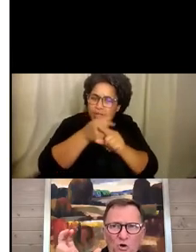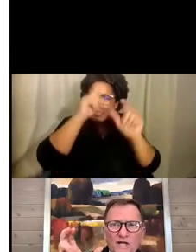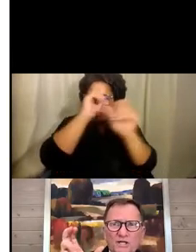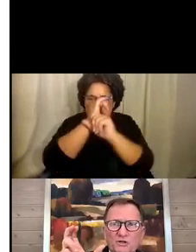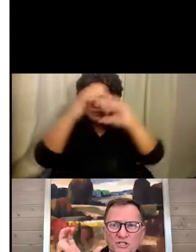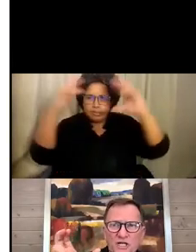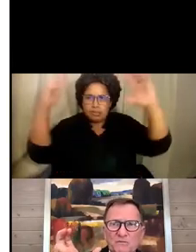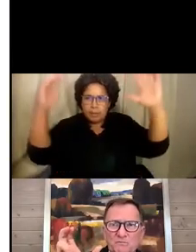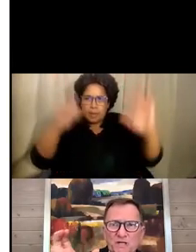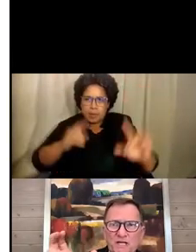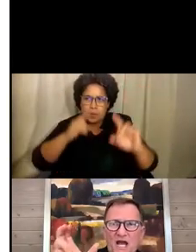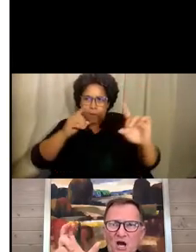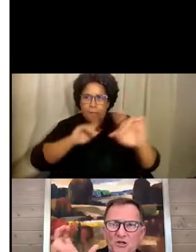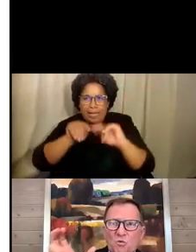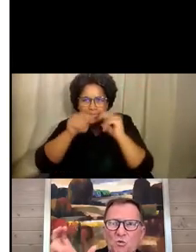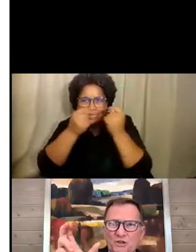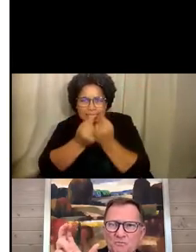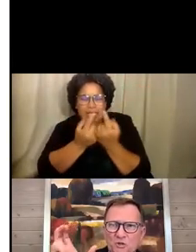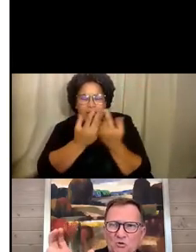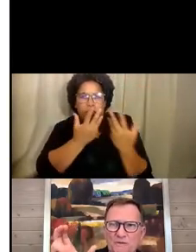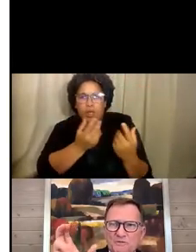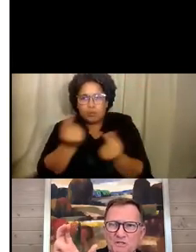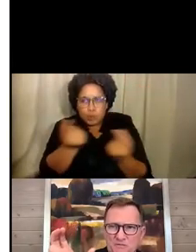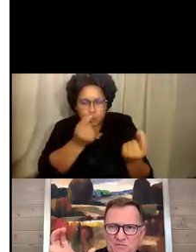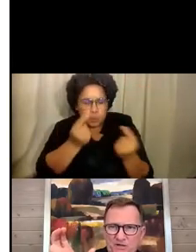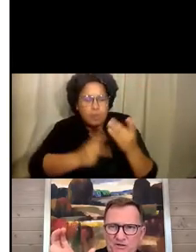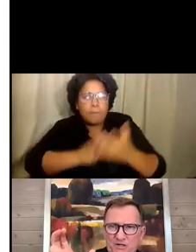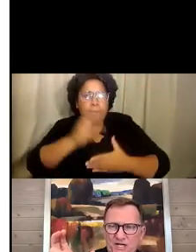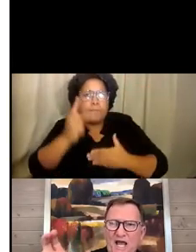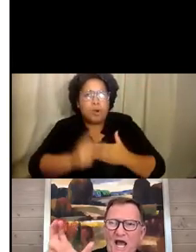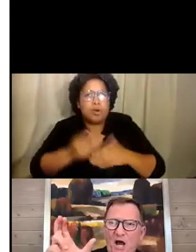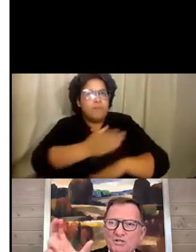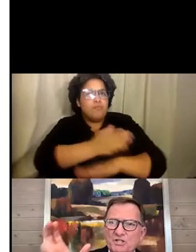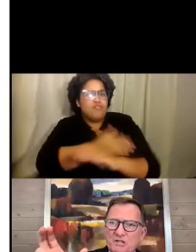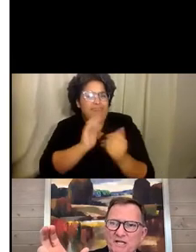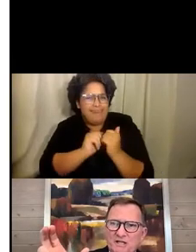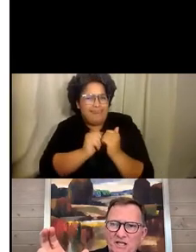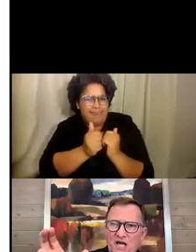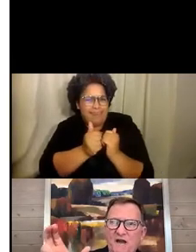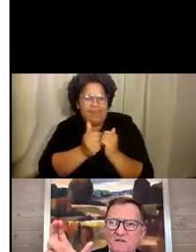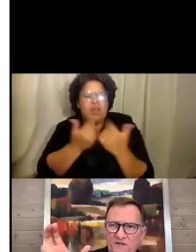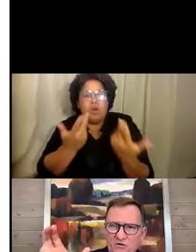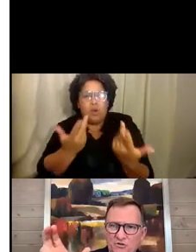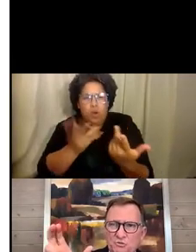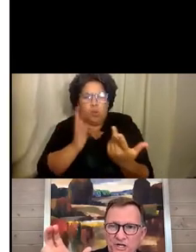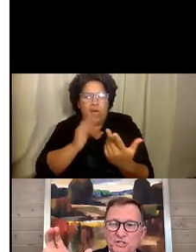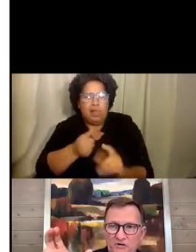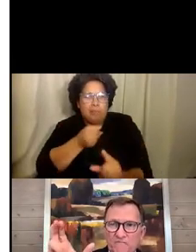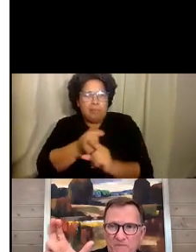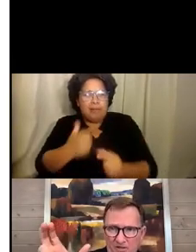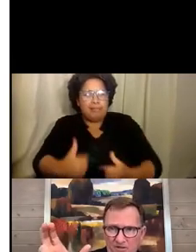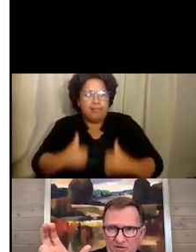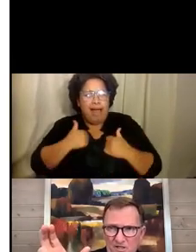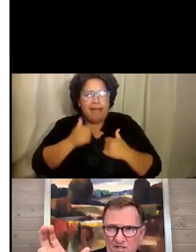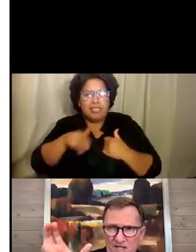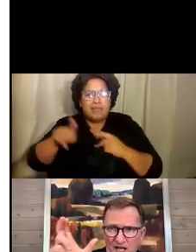you want your team to be, how you want the programs to be better, how it's going to make the lives of those we serve better. And